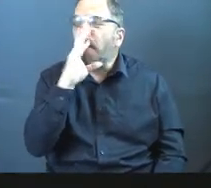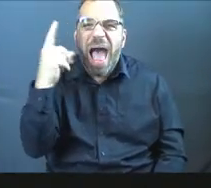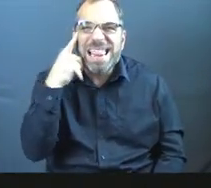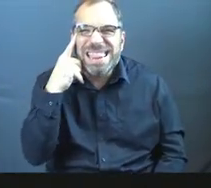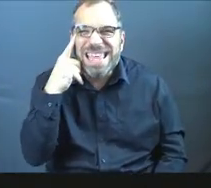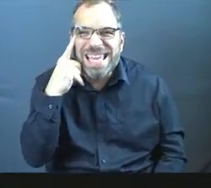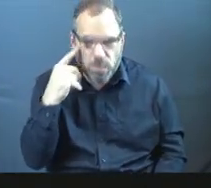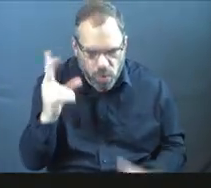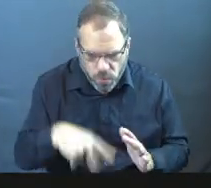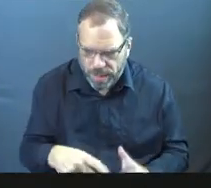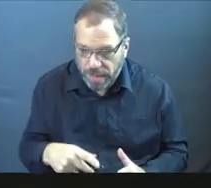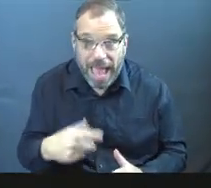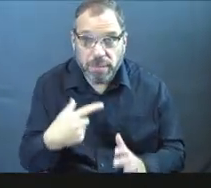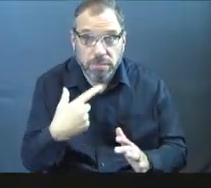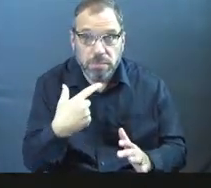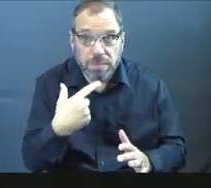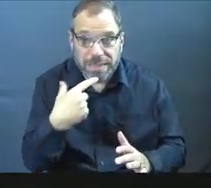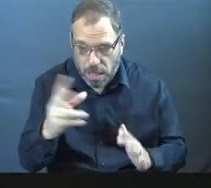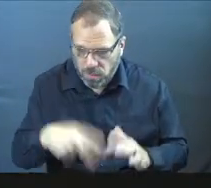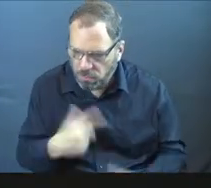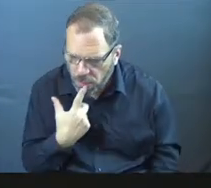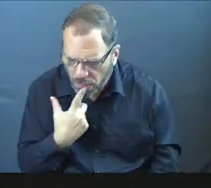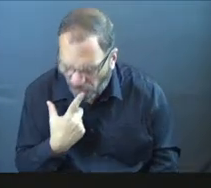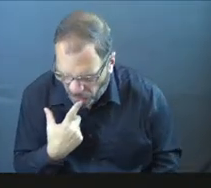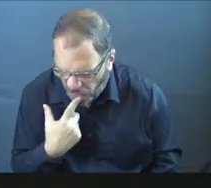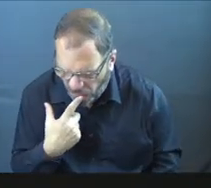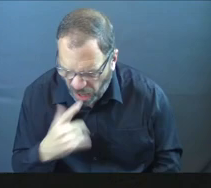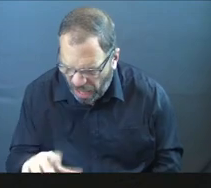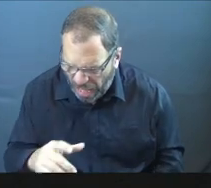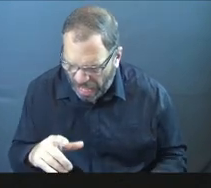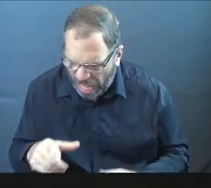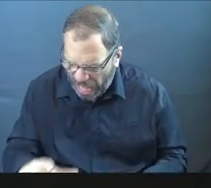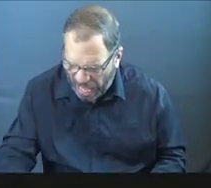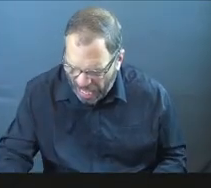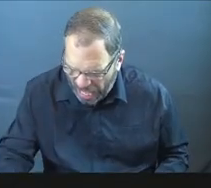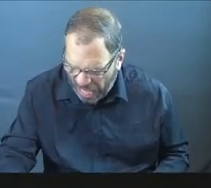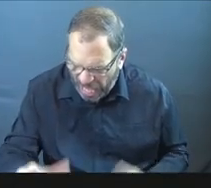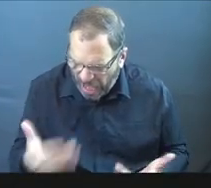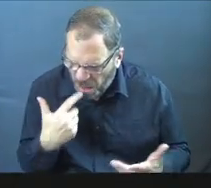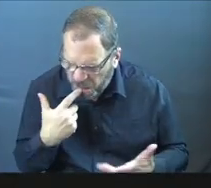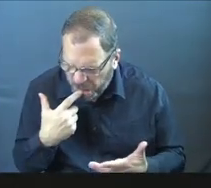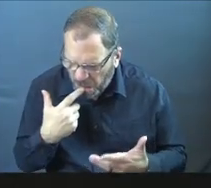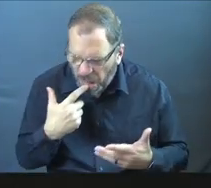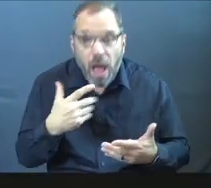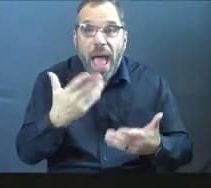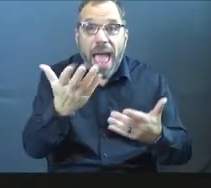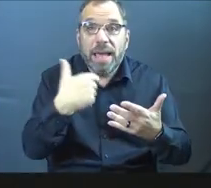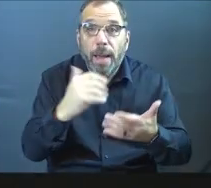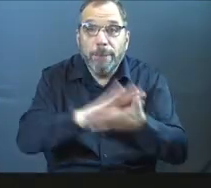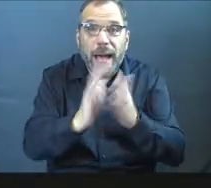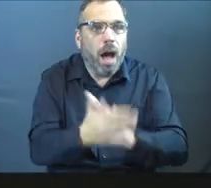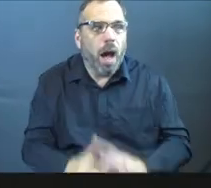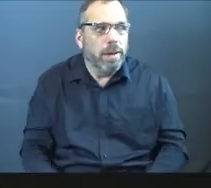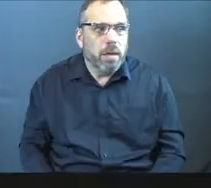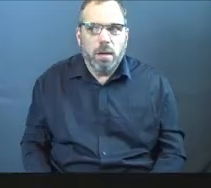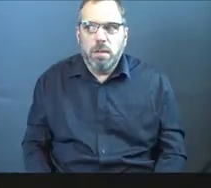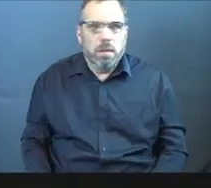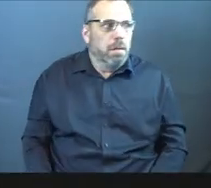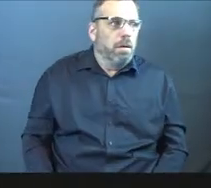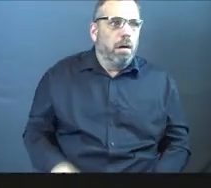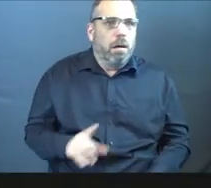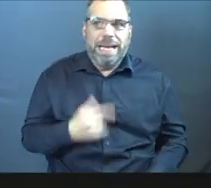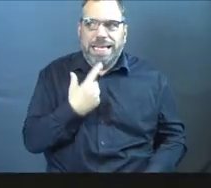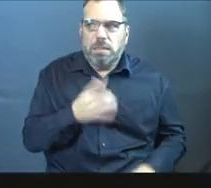sometimes we read this and we'll talk about this again later, but we read this and we're like, oh, I can't. Somebody's like, hey, we're having burgers. You coming over? And you're like, uh, uh,